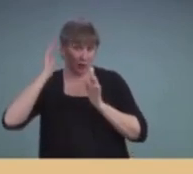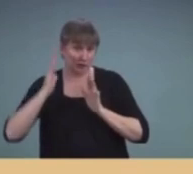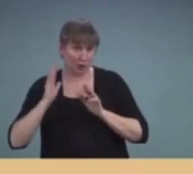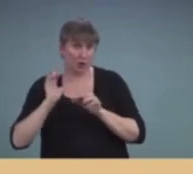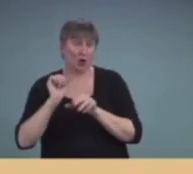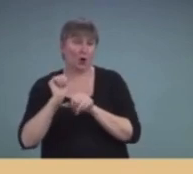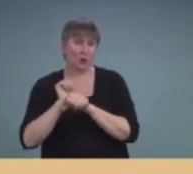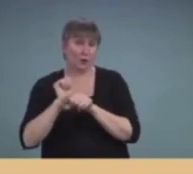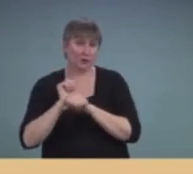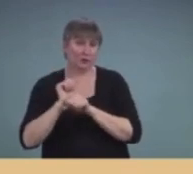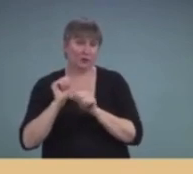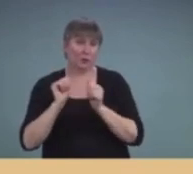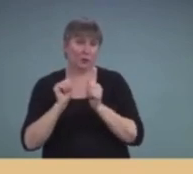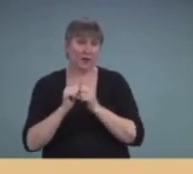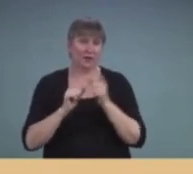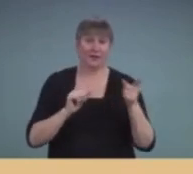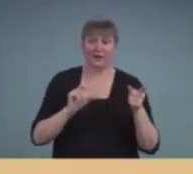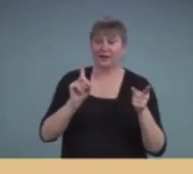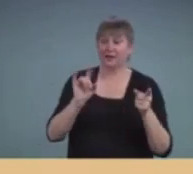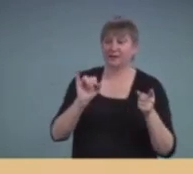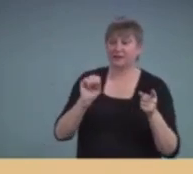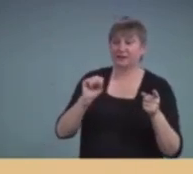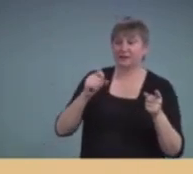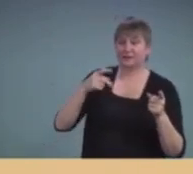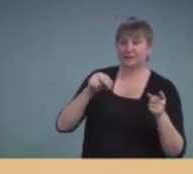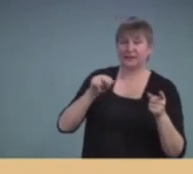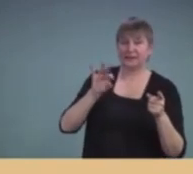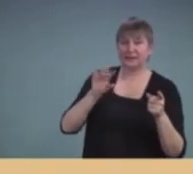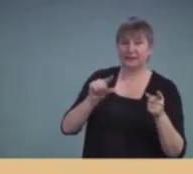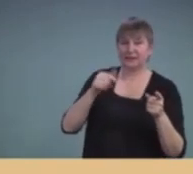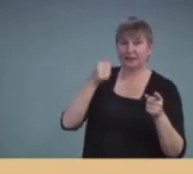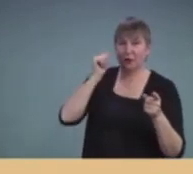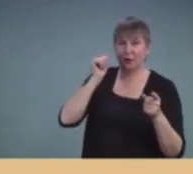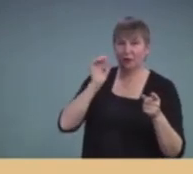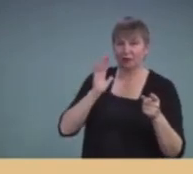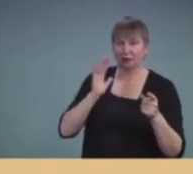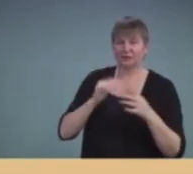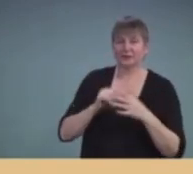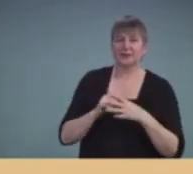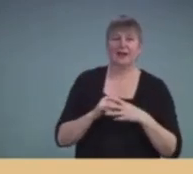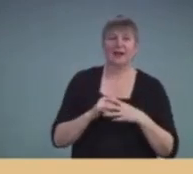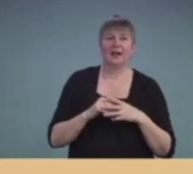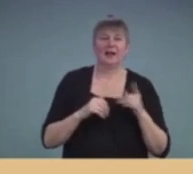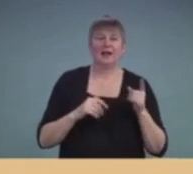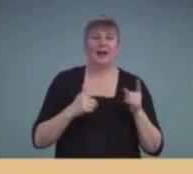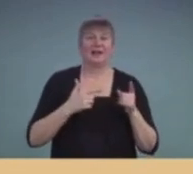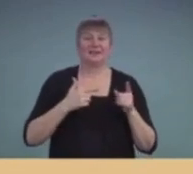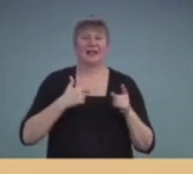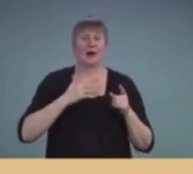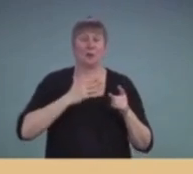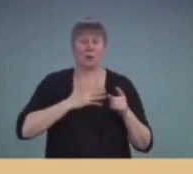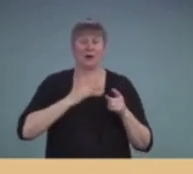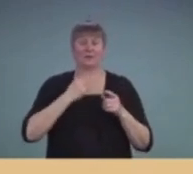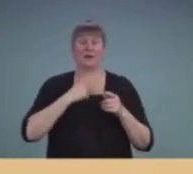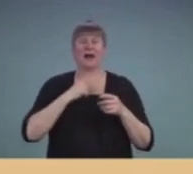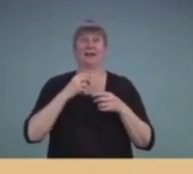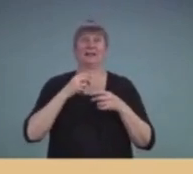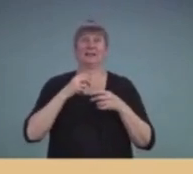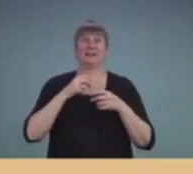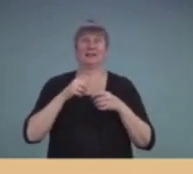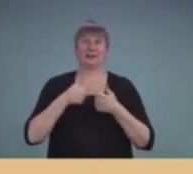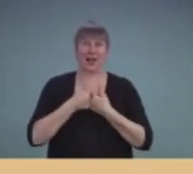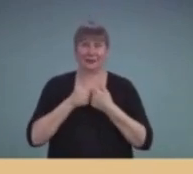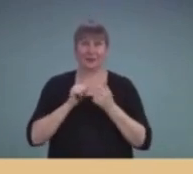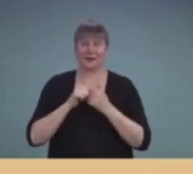with dispensing audiologists. I'm finding one of my challenges with MMUSSD, I'm not